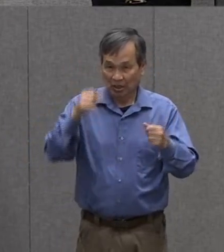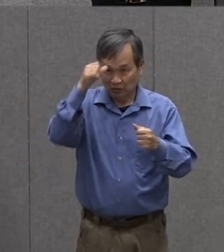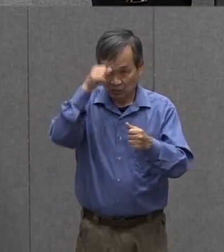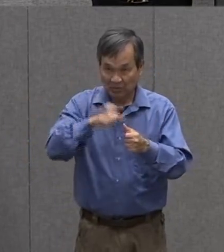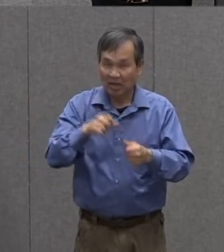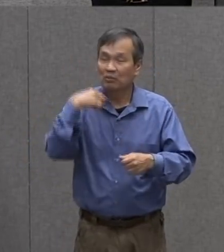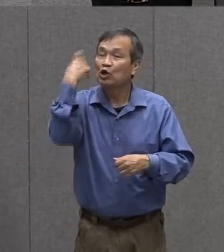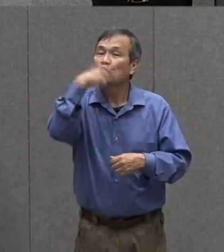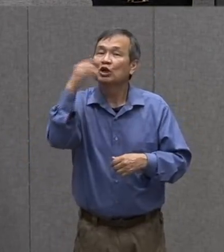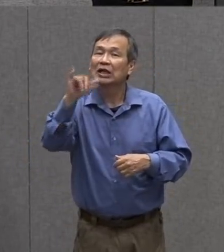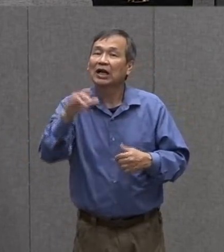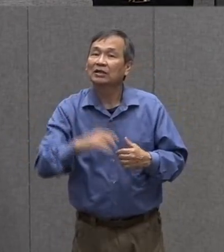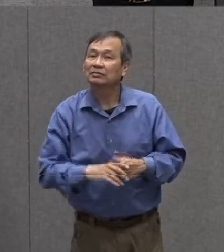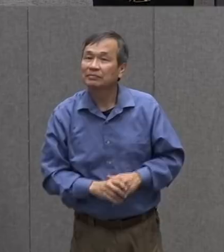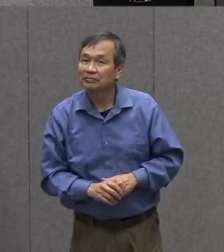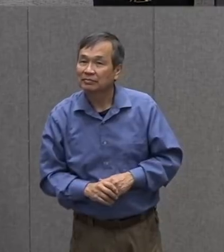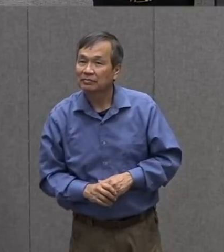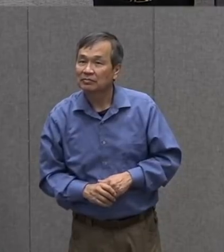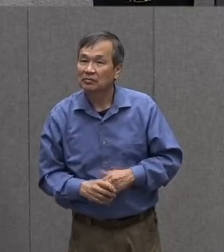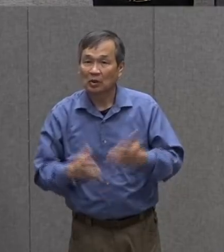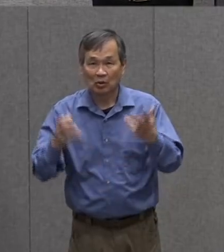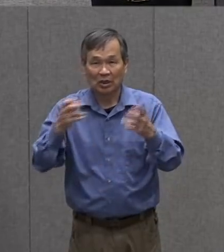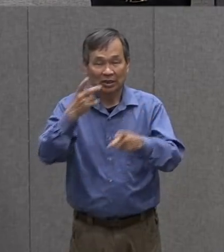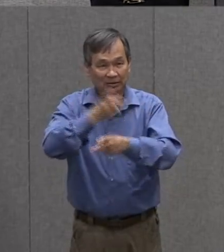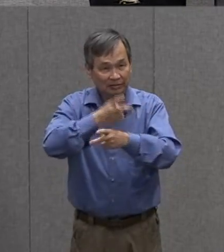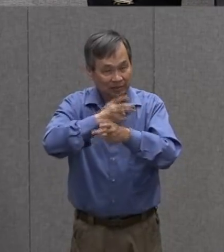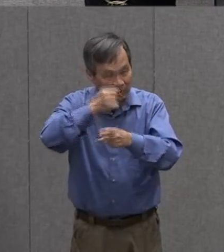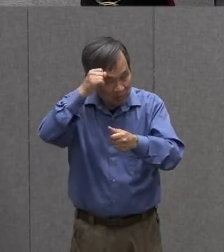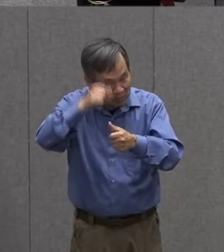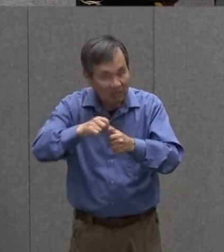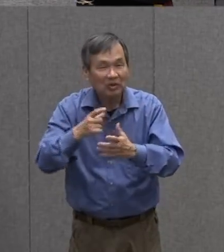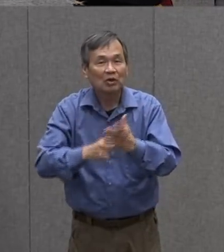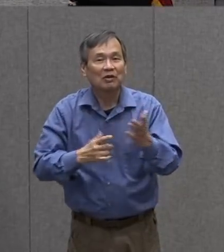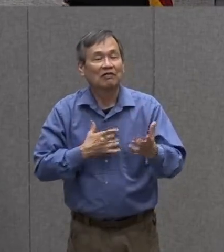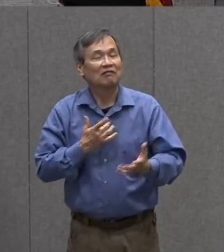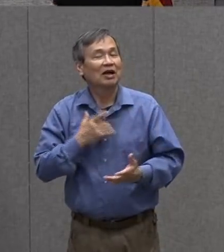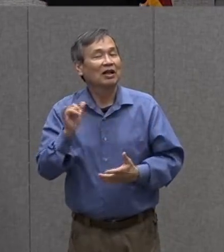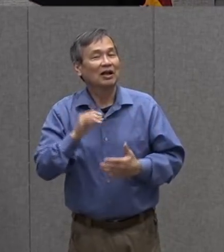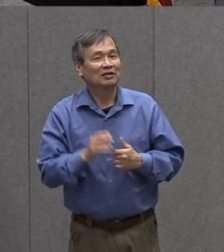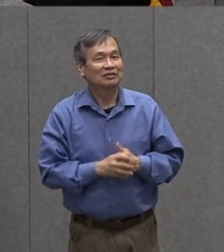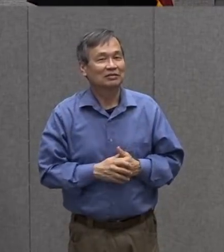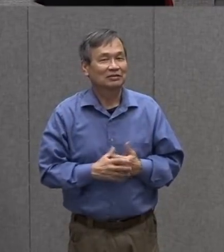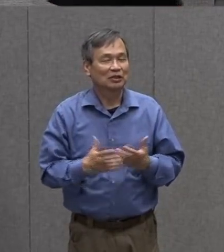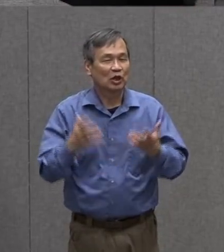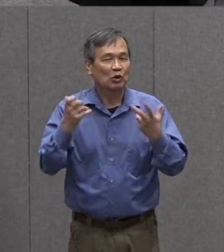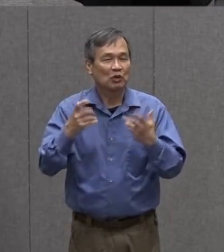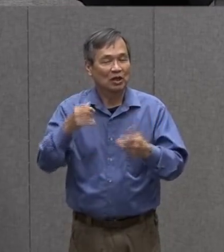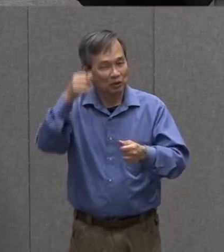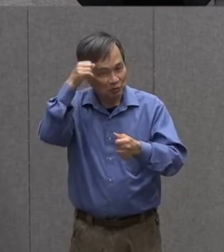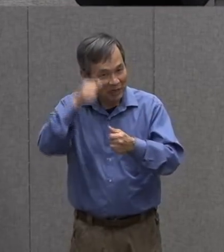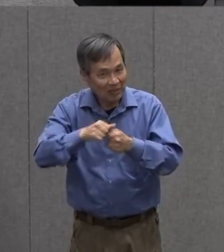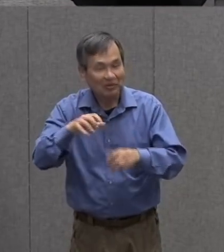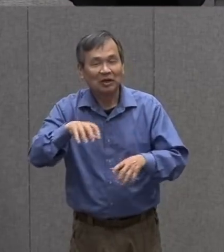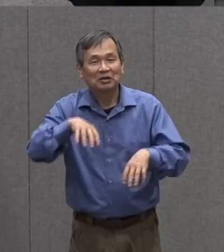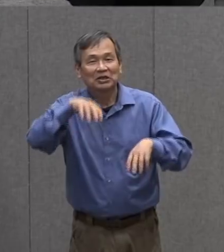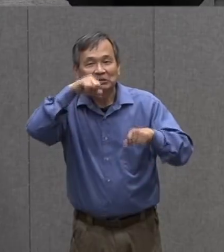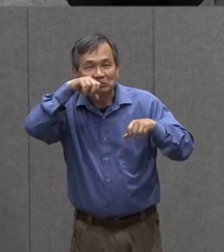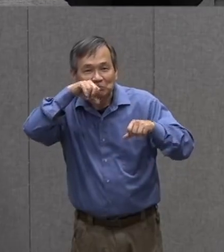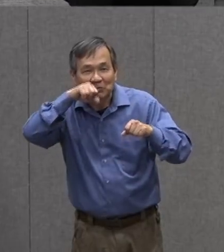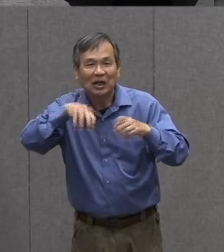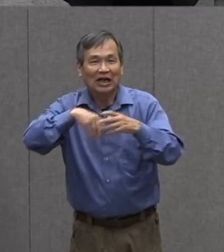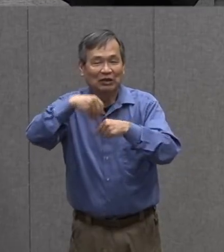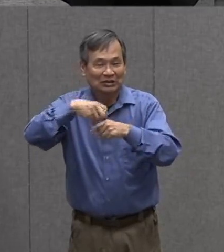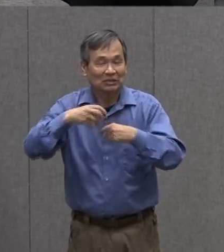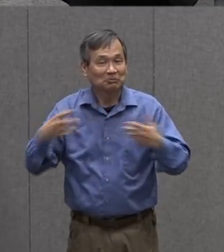what it looked like. You wanted to remember what it felt like. You wanted to remember what it smelled like outside.